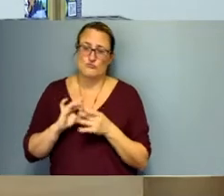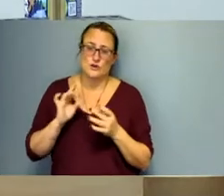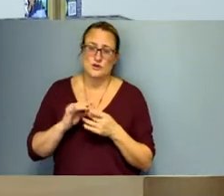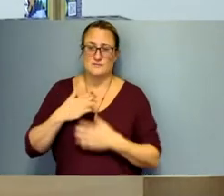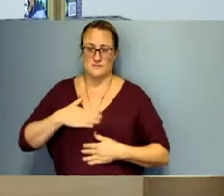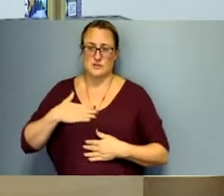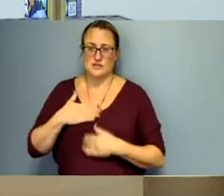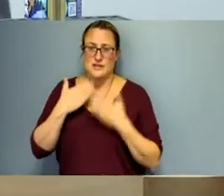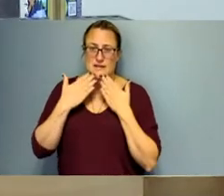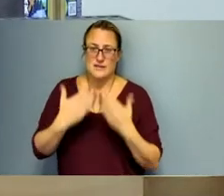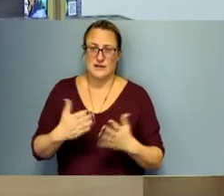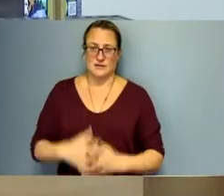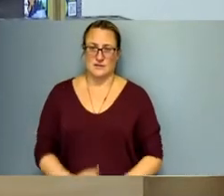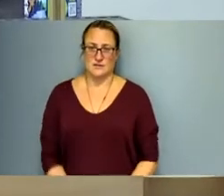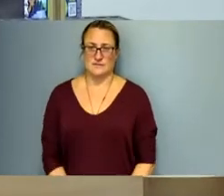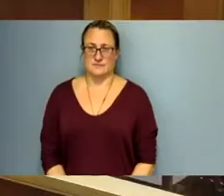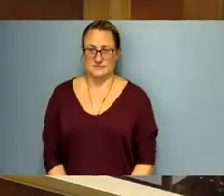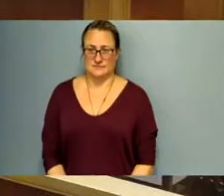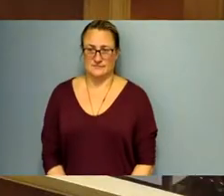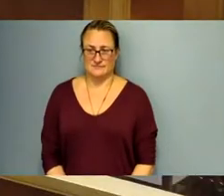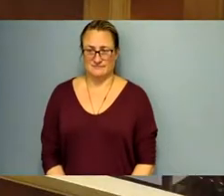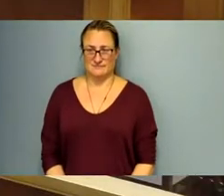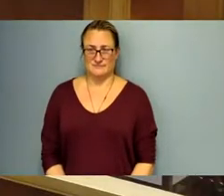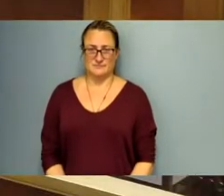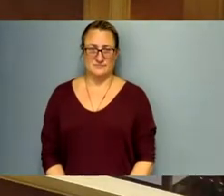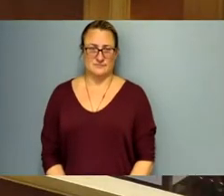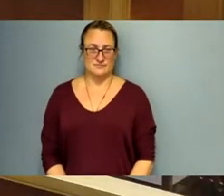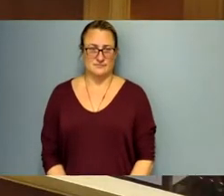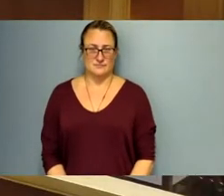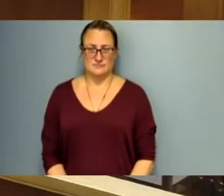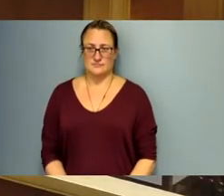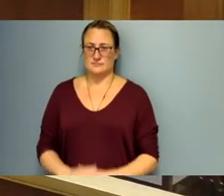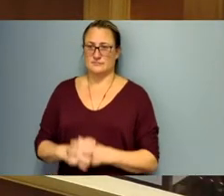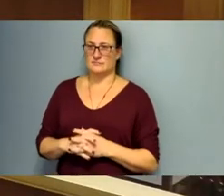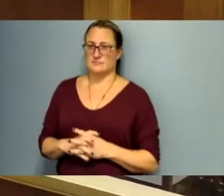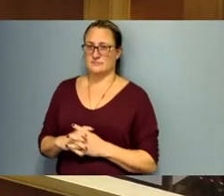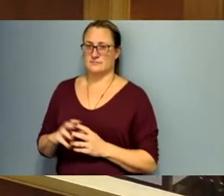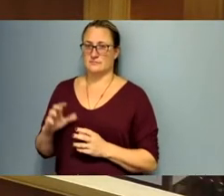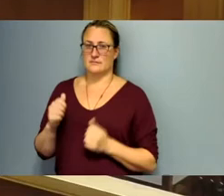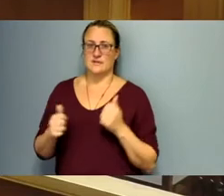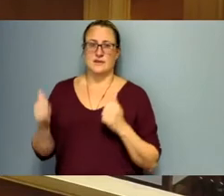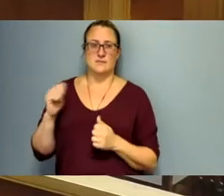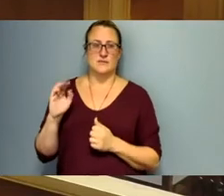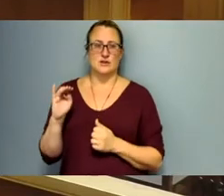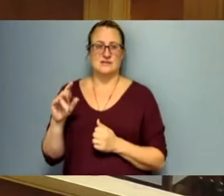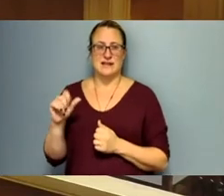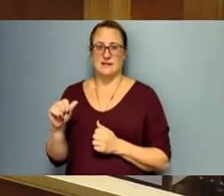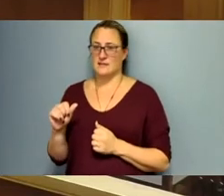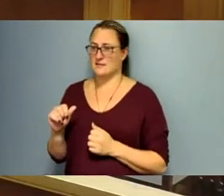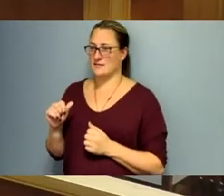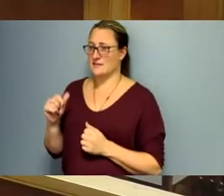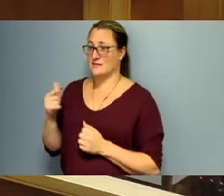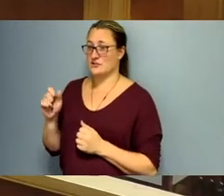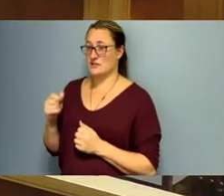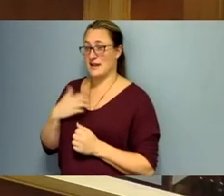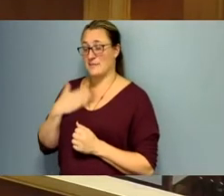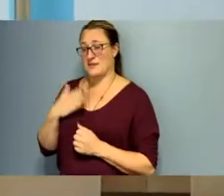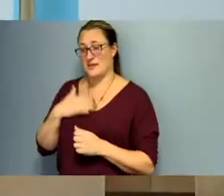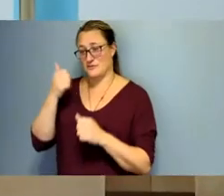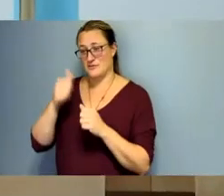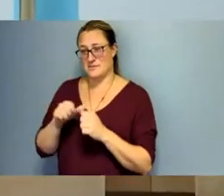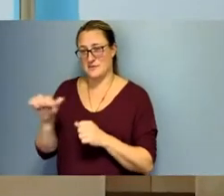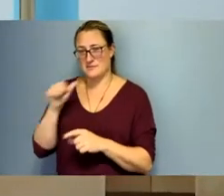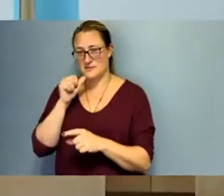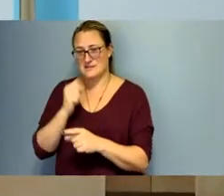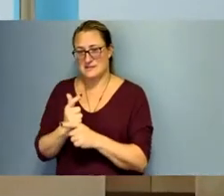you commissioner marcegley thank you jean i'm glad that you remembered your sister and we are all with you